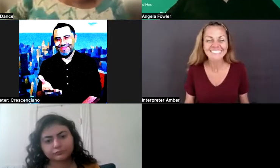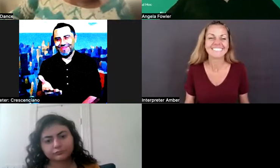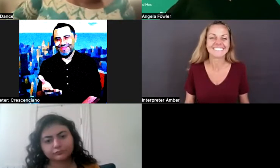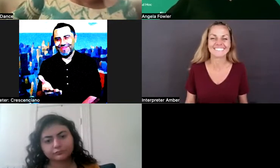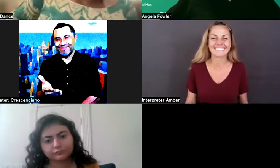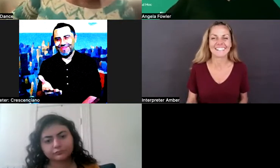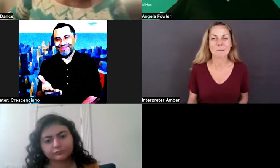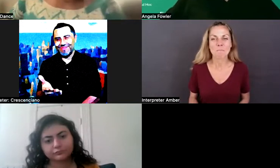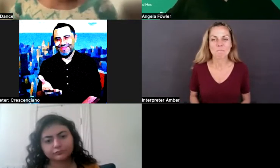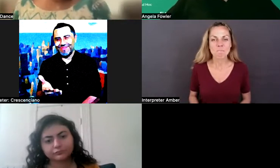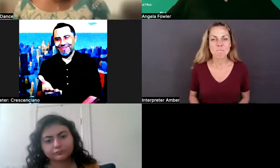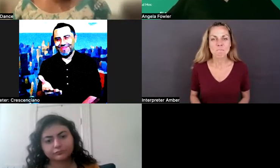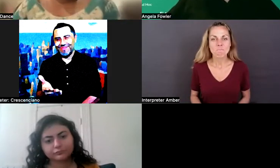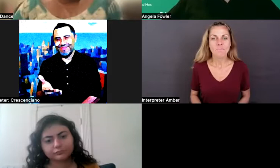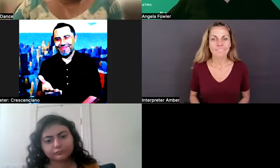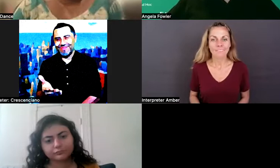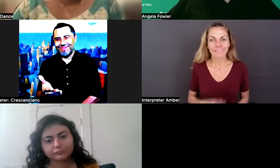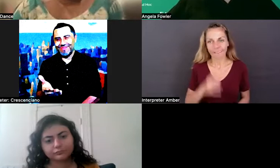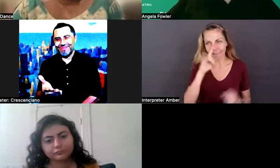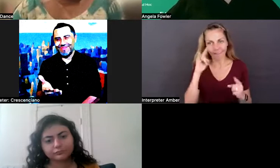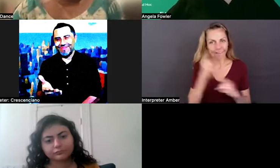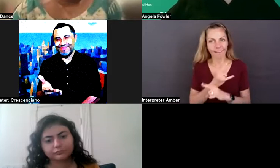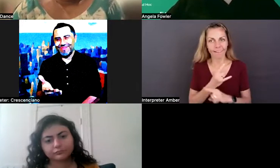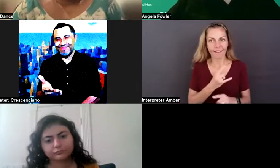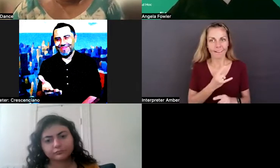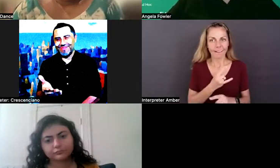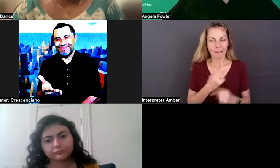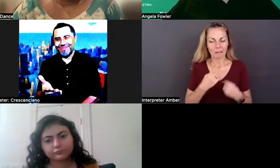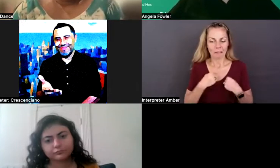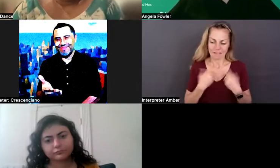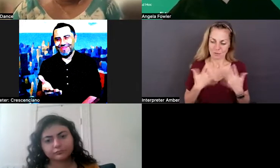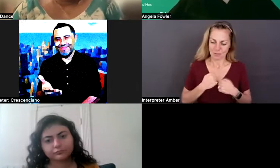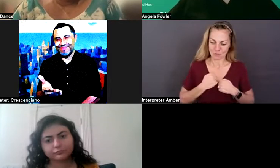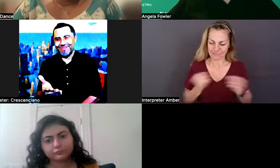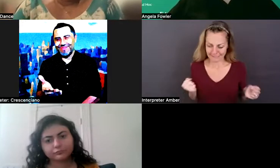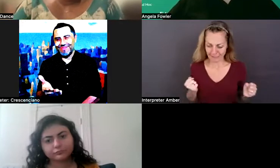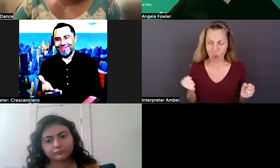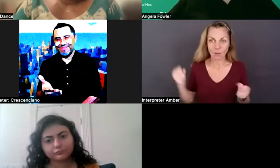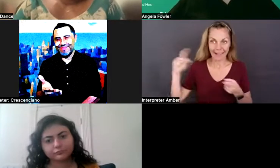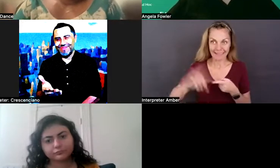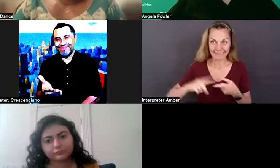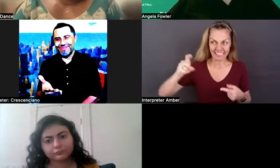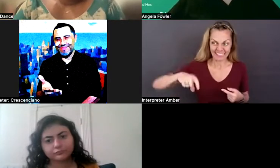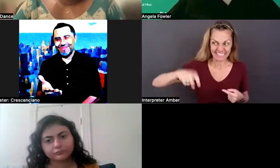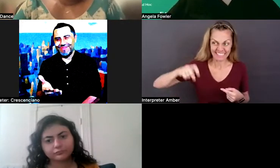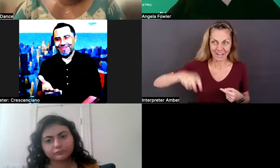So ironically, she who did not want to disclose until it became absolutely necessary,